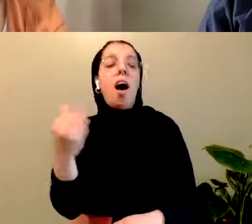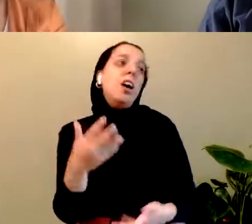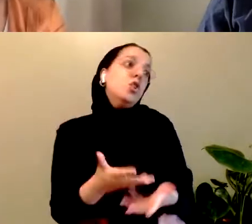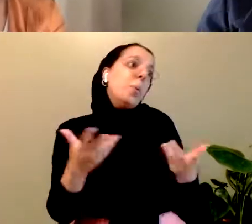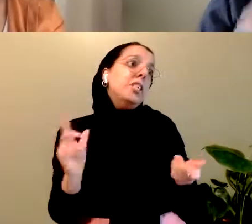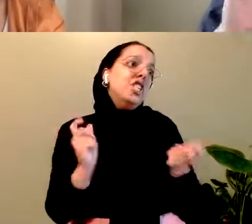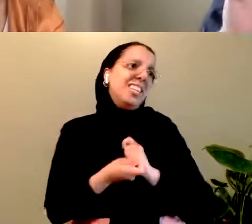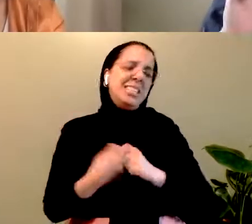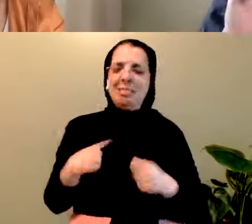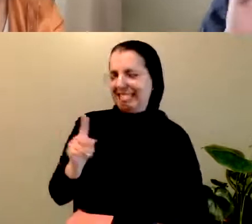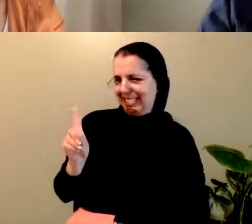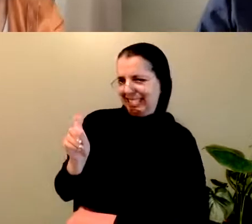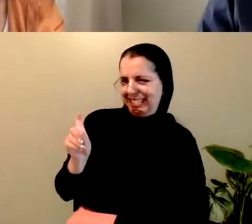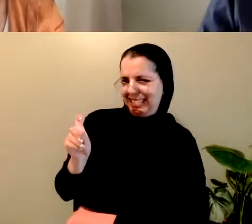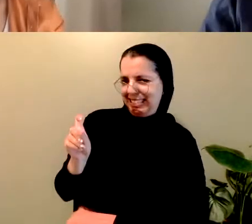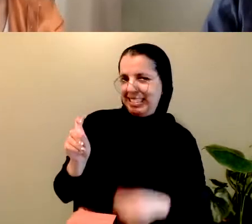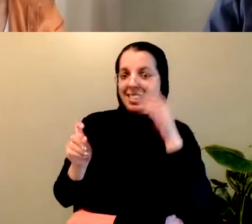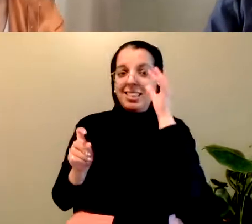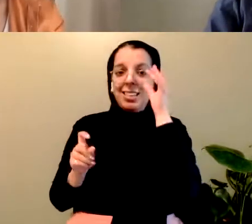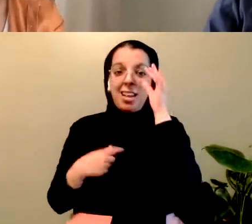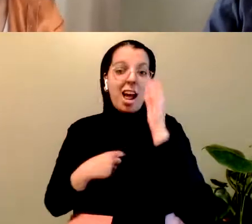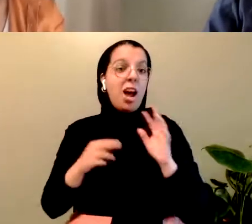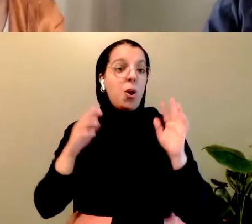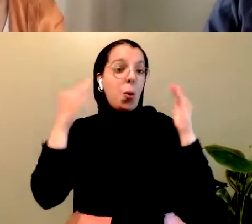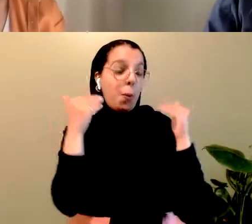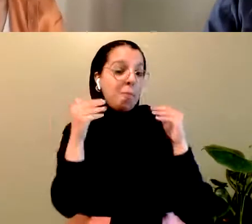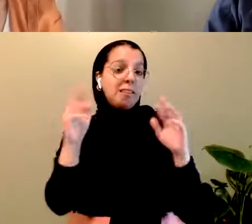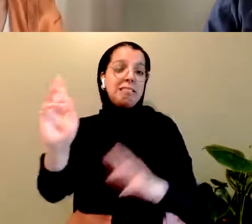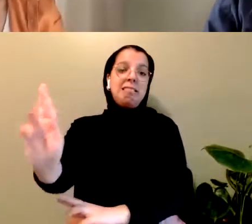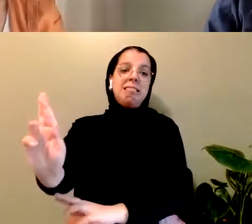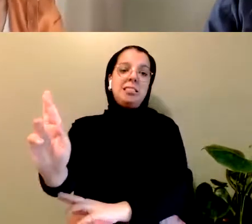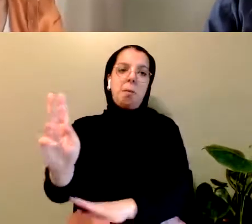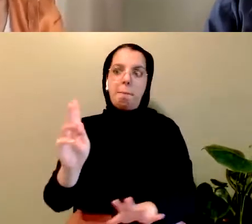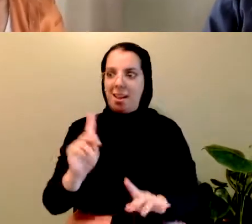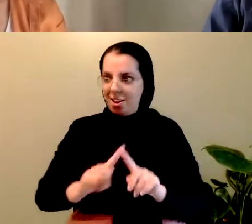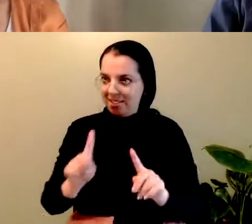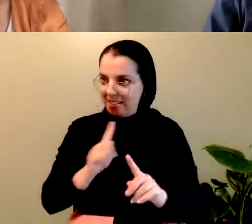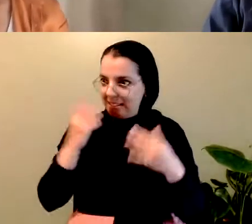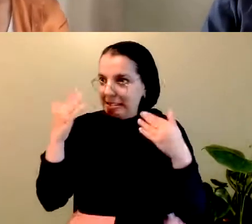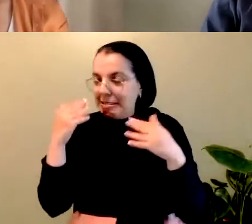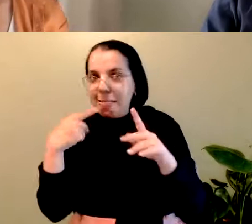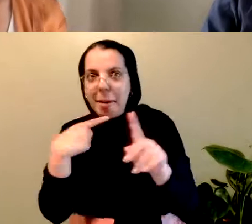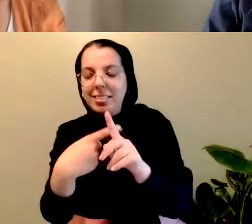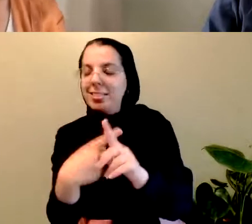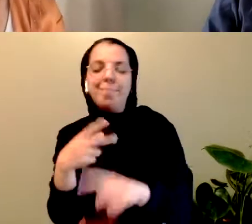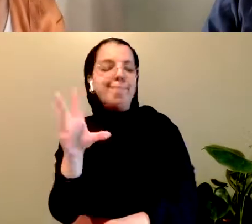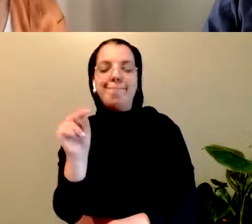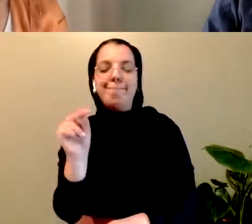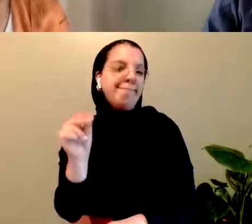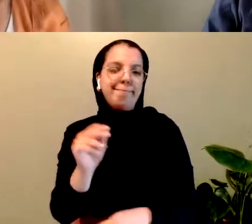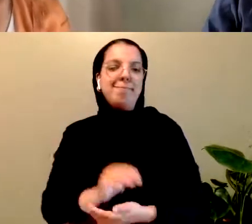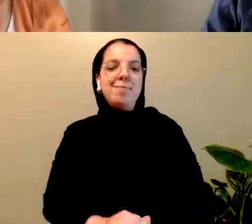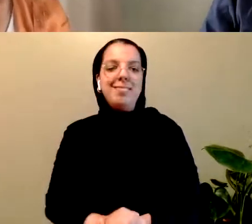I hope, fingers crossed, won't hold my breath. When nothing has changed for